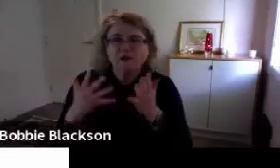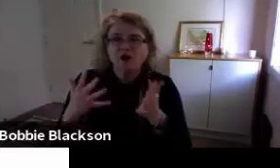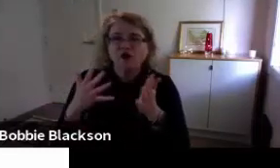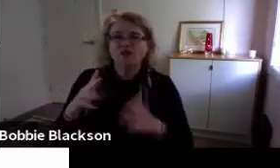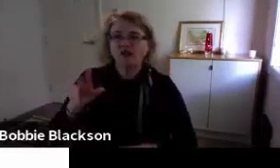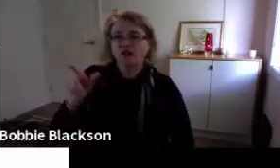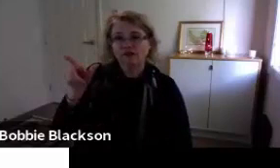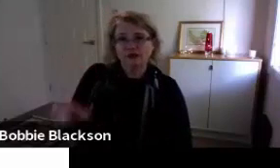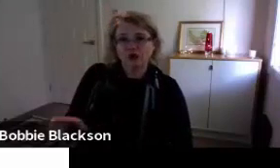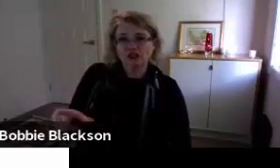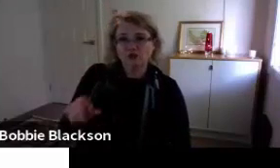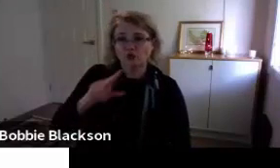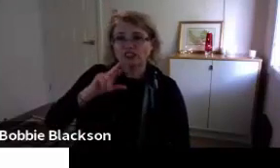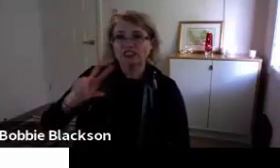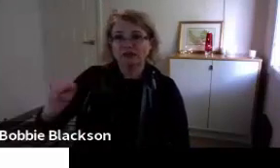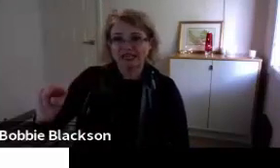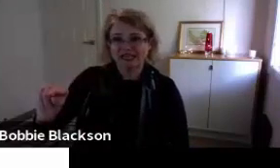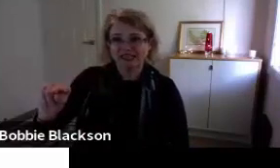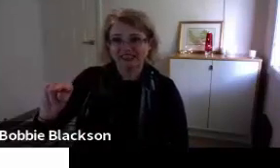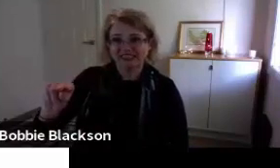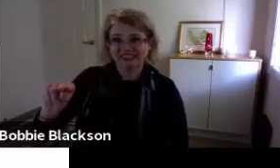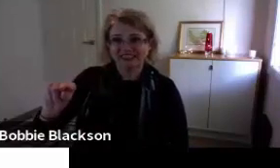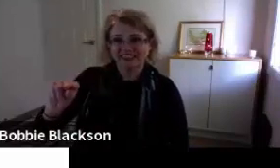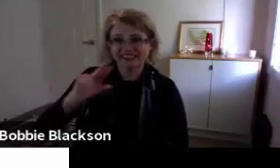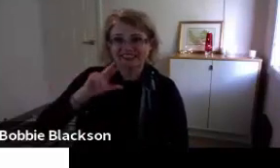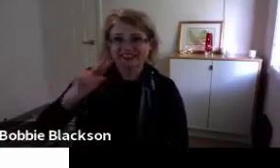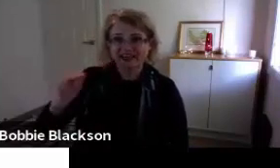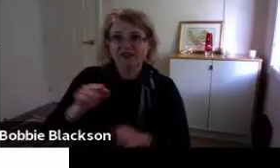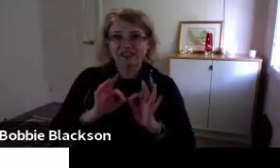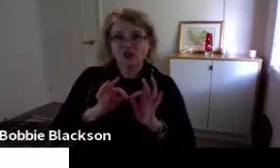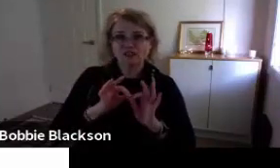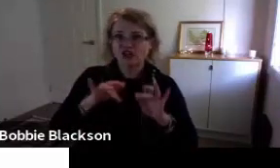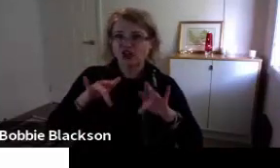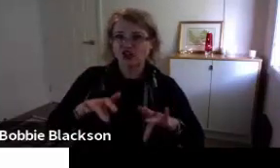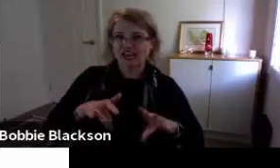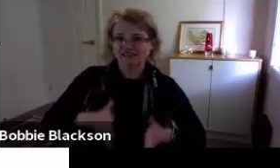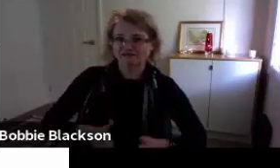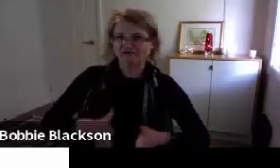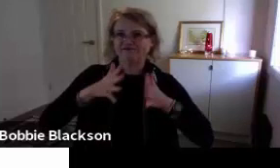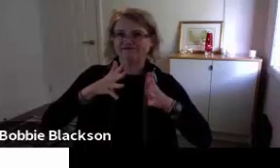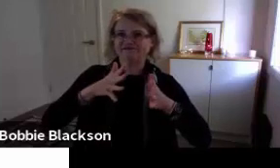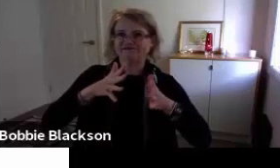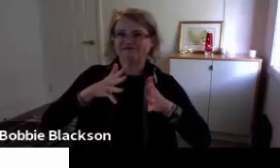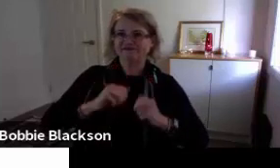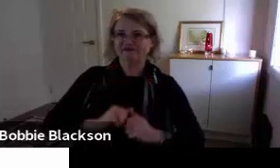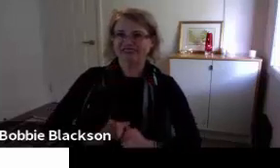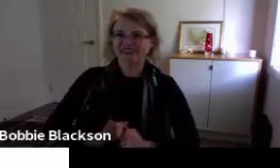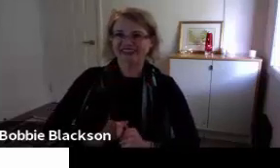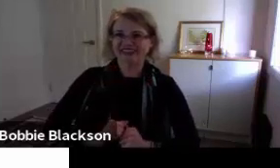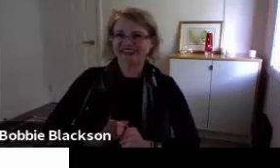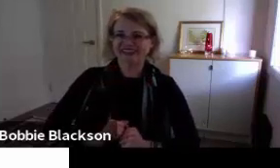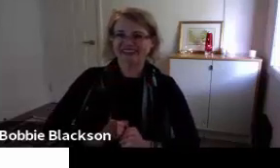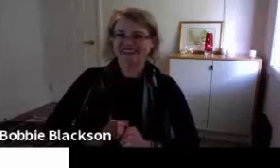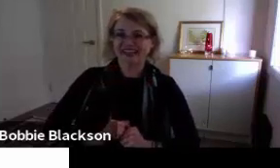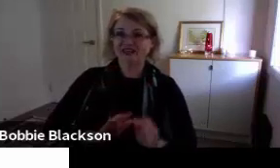emergency notifications or through the COVID-19 event. So the interpreter hasn't yet, you